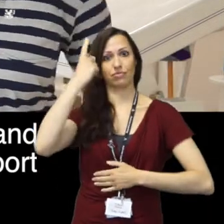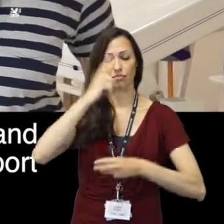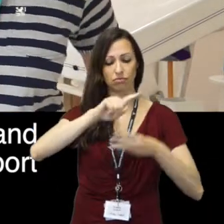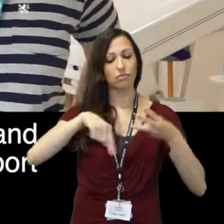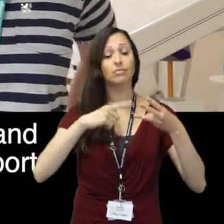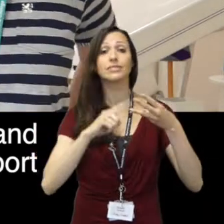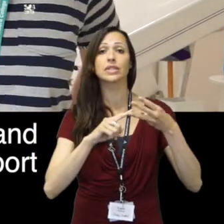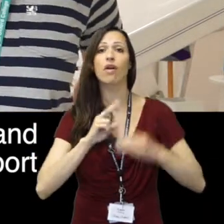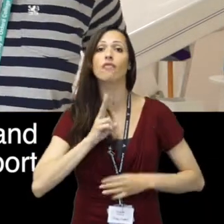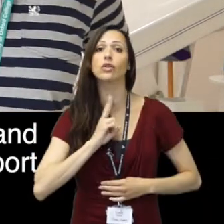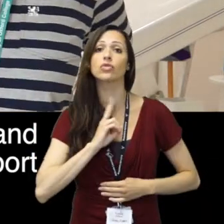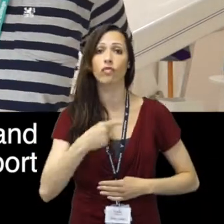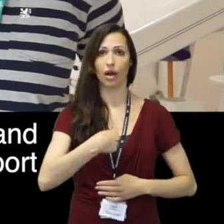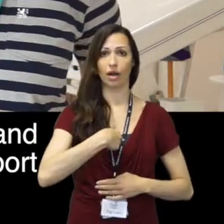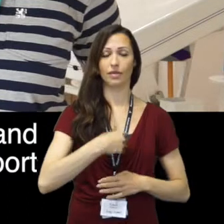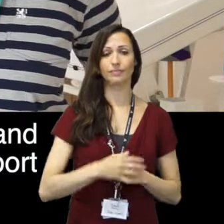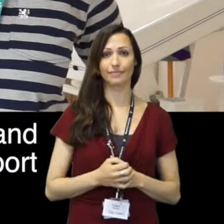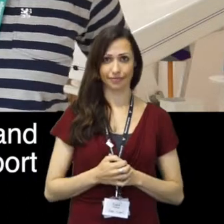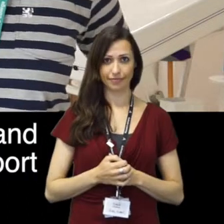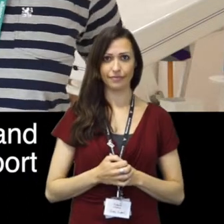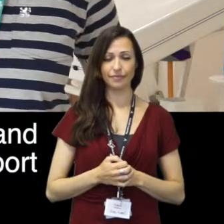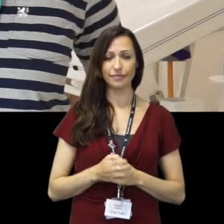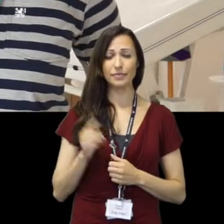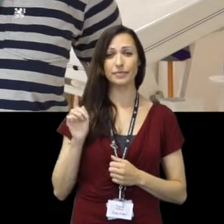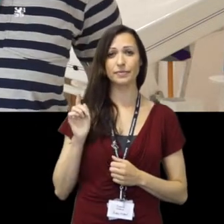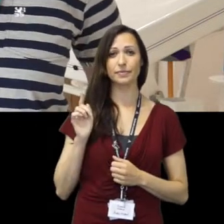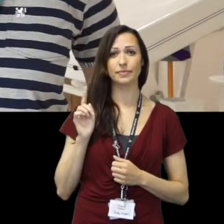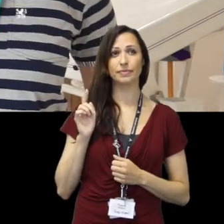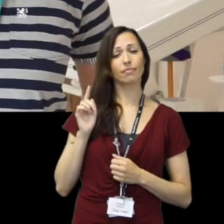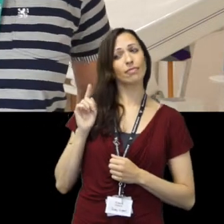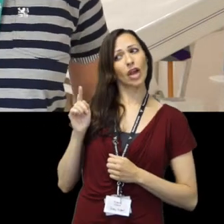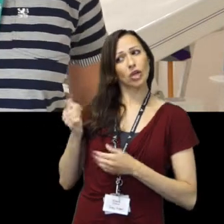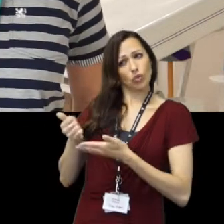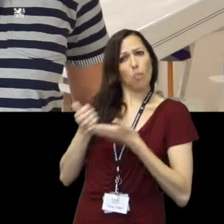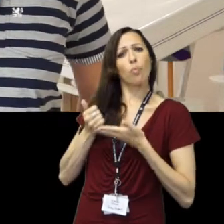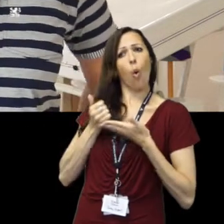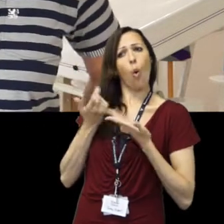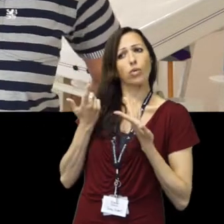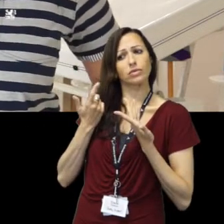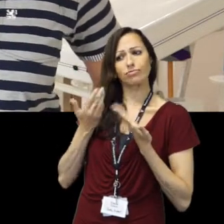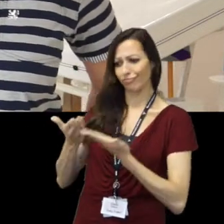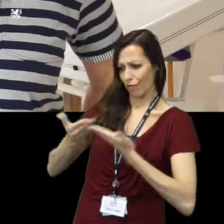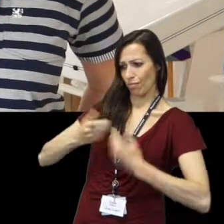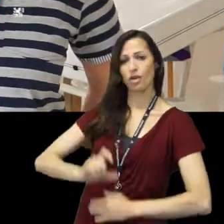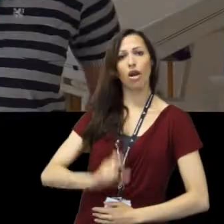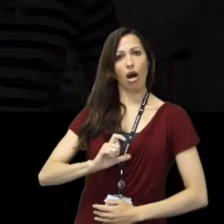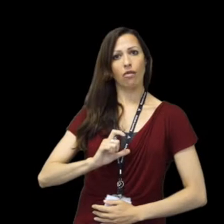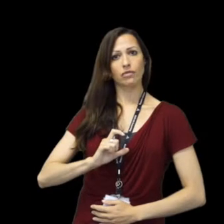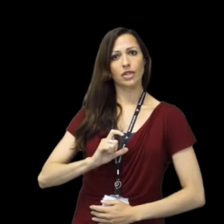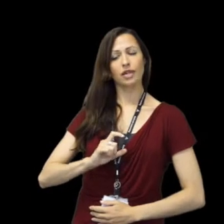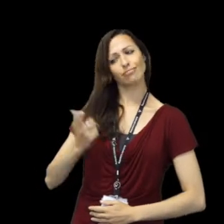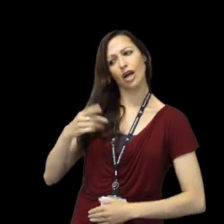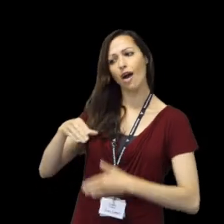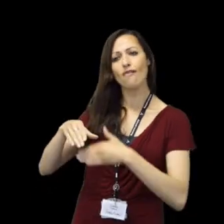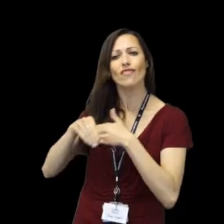I explained simply what they meant and how they reported what they thought and meant.